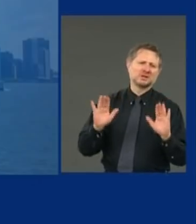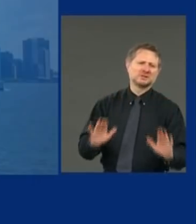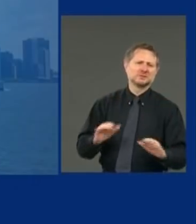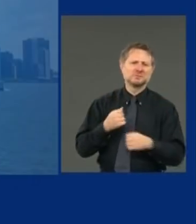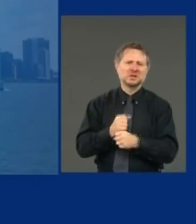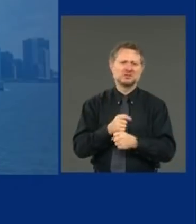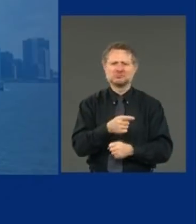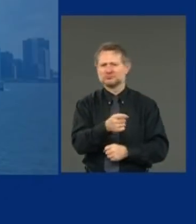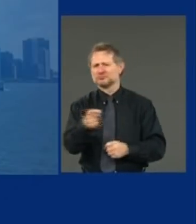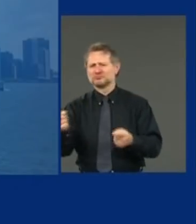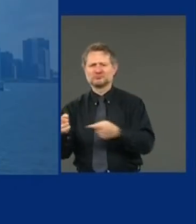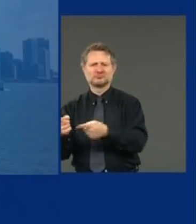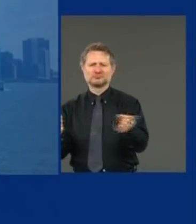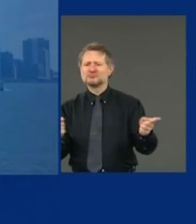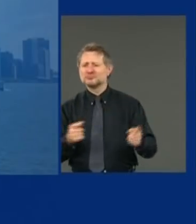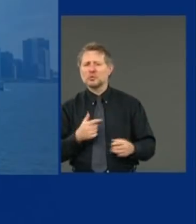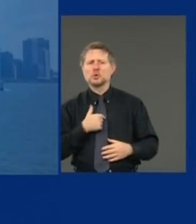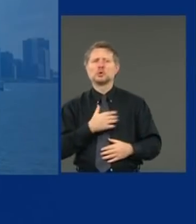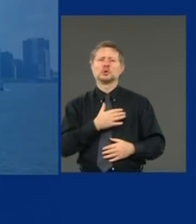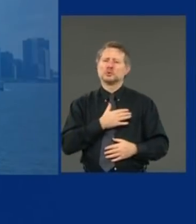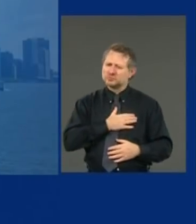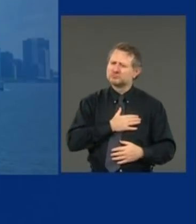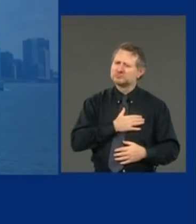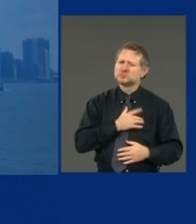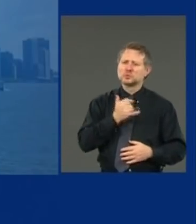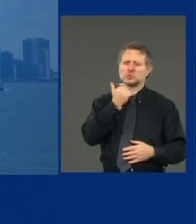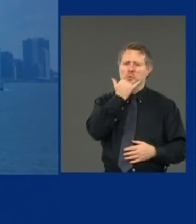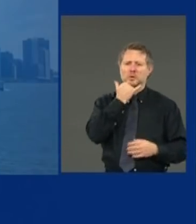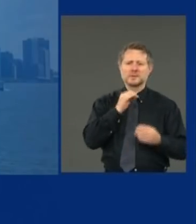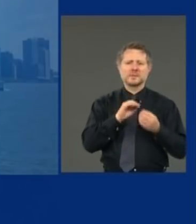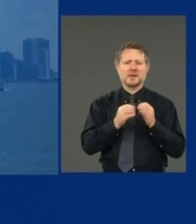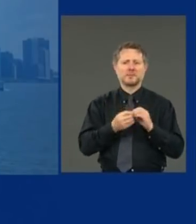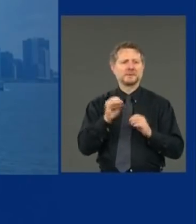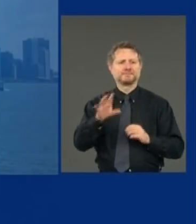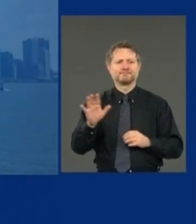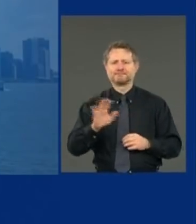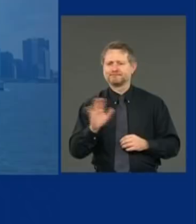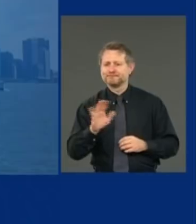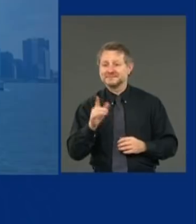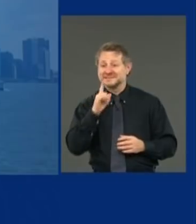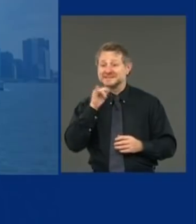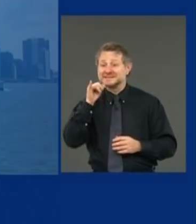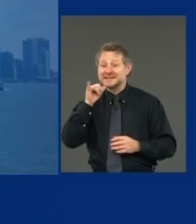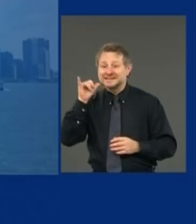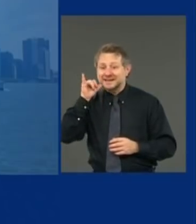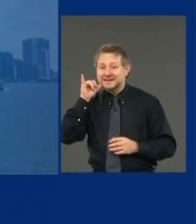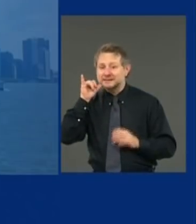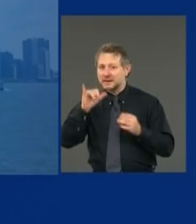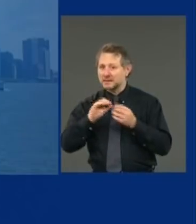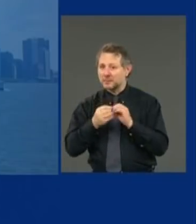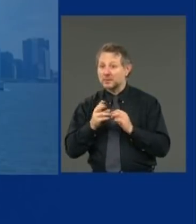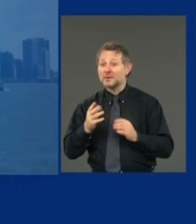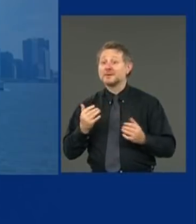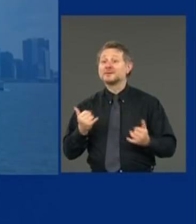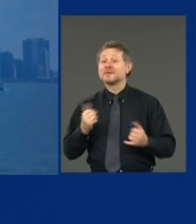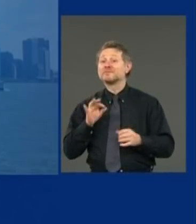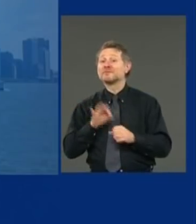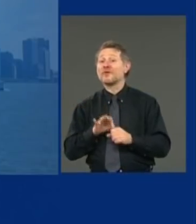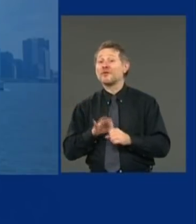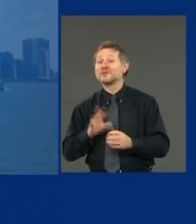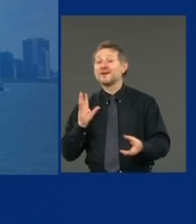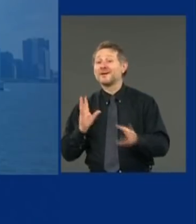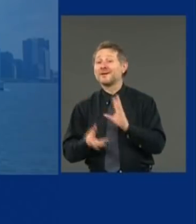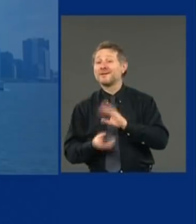Oh jeez, I gave you the wrong number on the number of votes I gave you last night's number Number of votes, 92